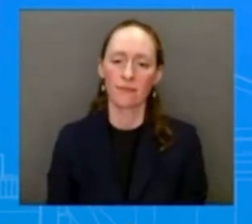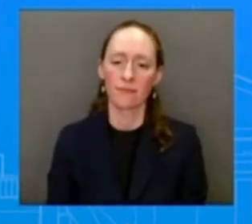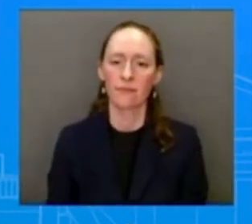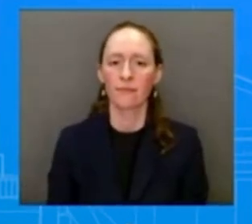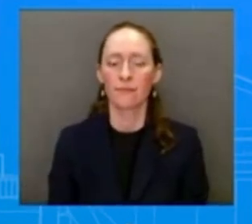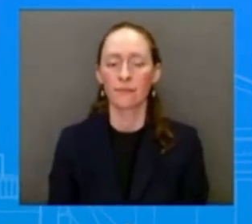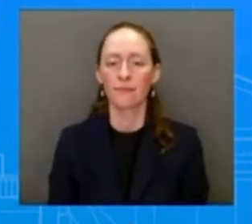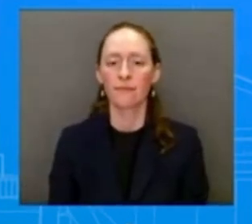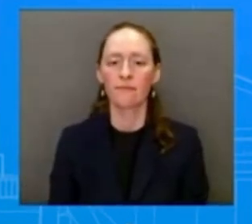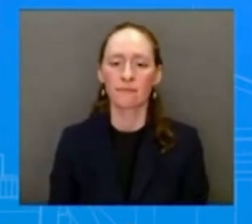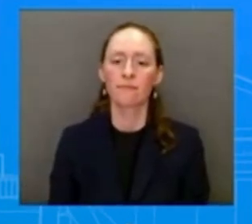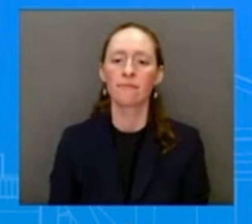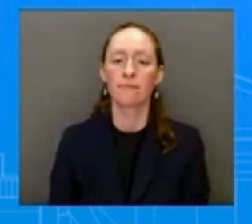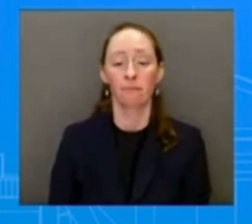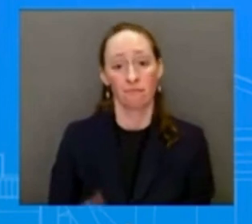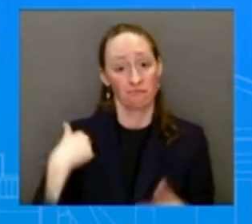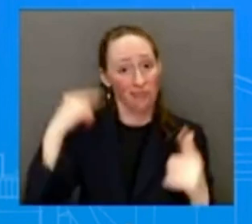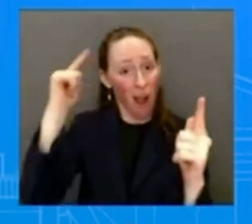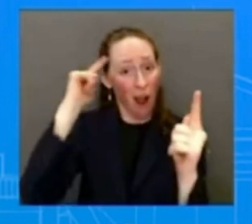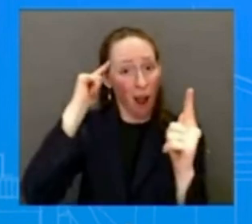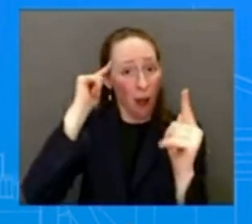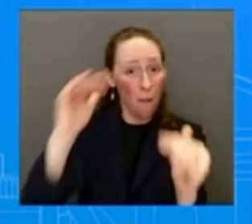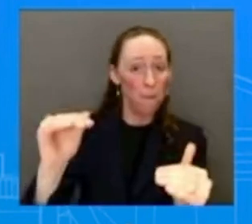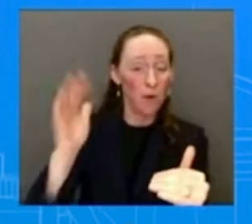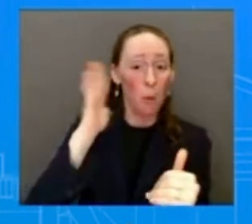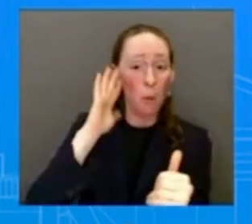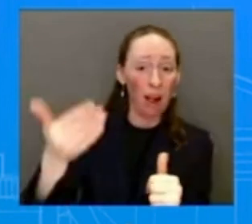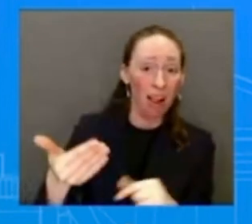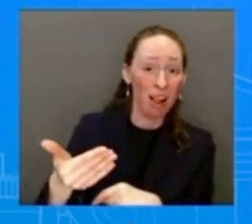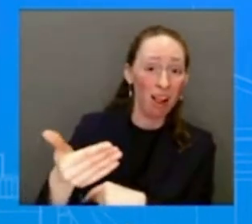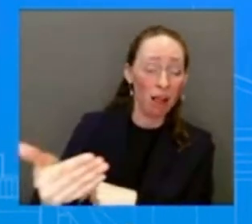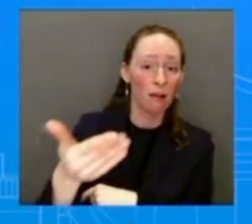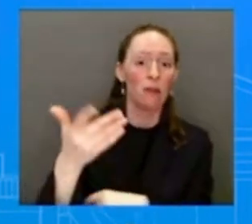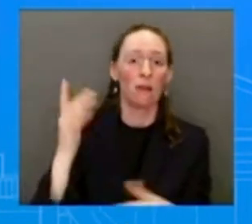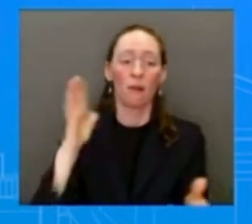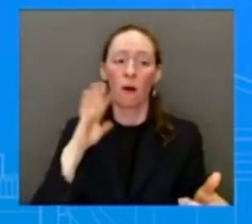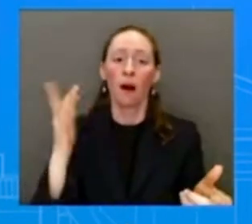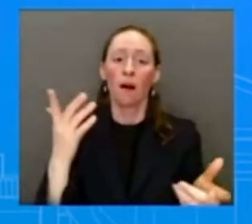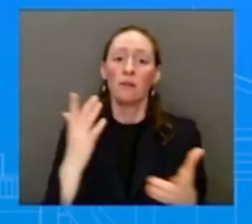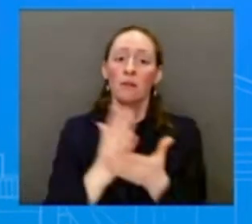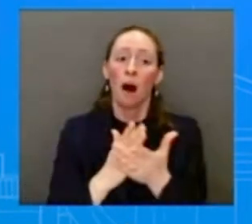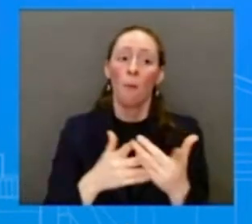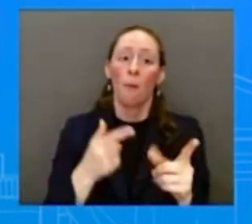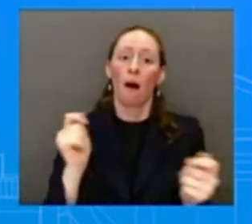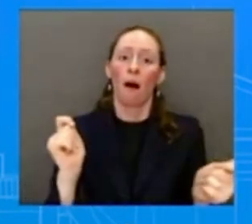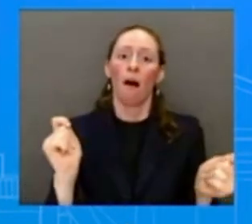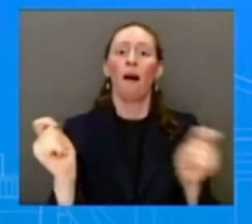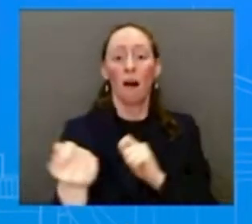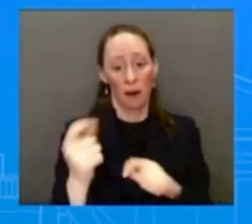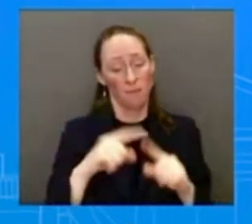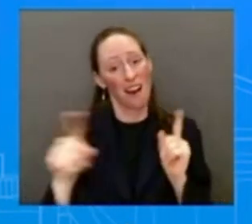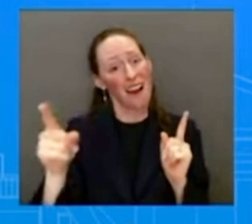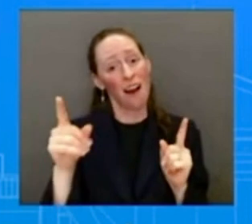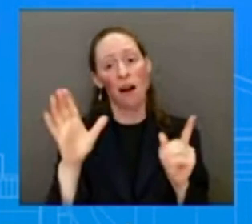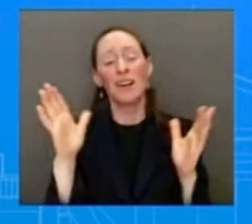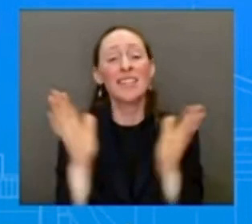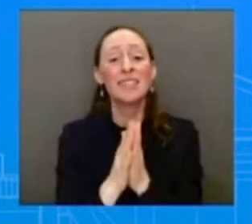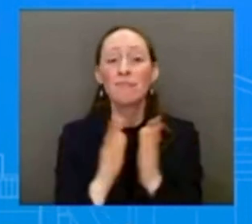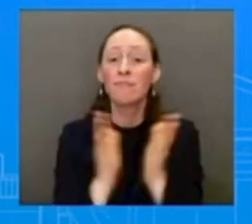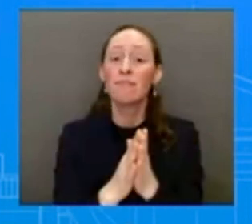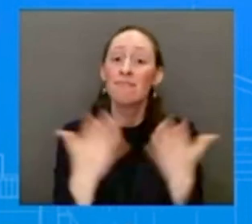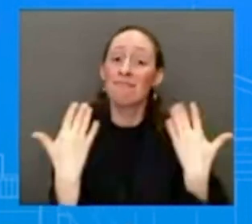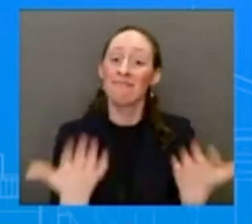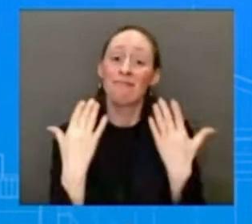some difference at the federal level. But clearly there is more work to do and Congress, and this is legislative work that Congress needs to act on.